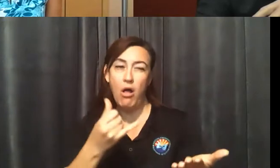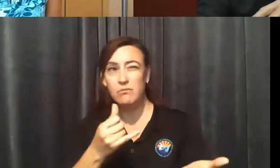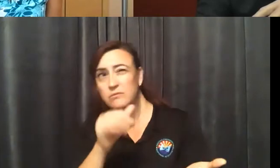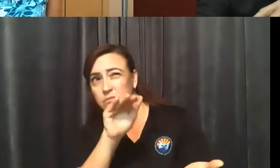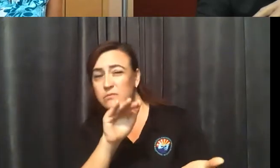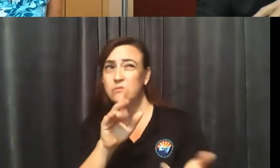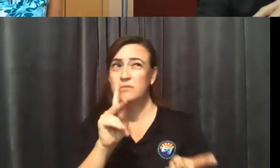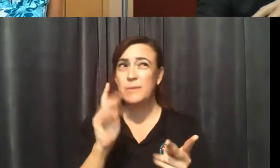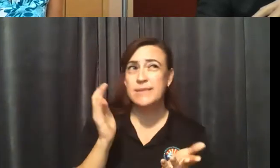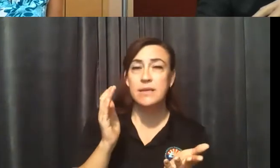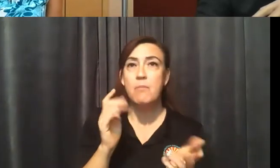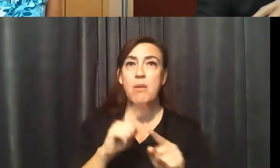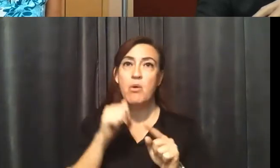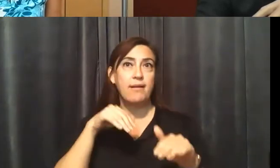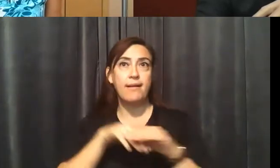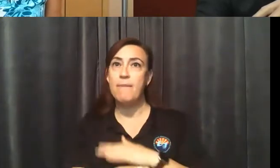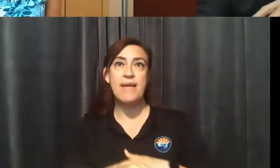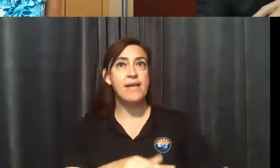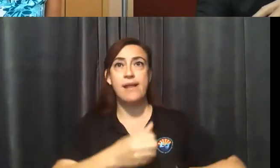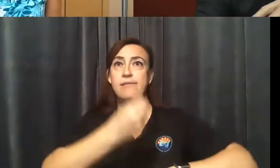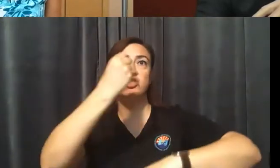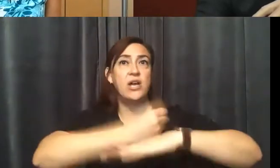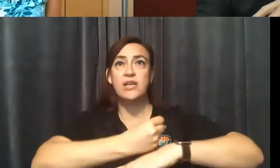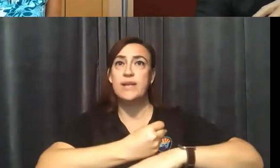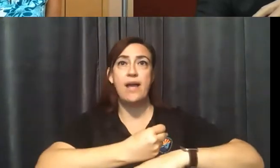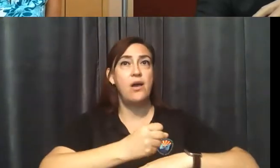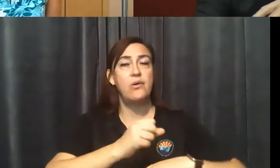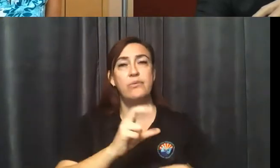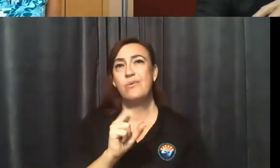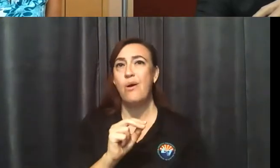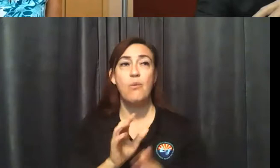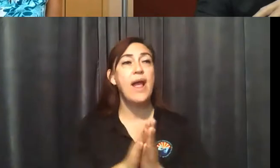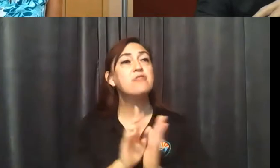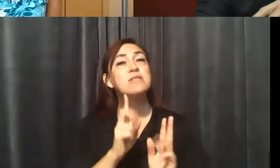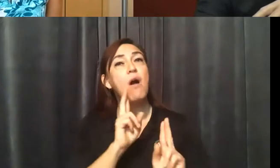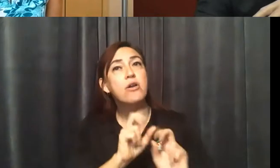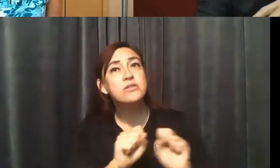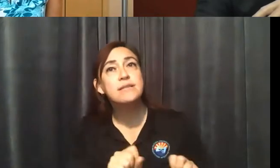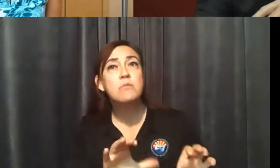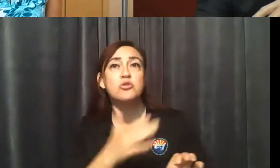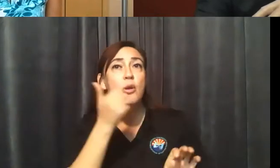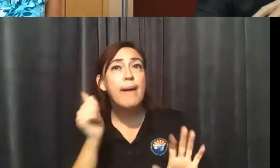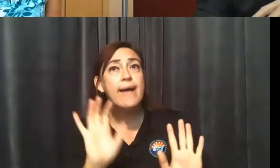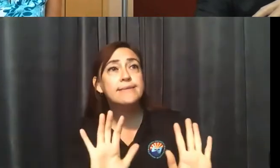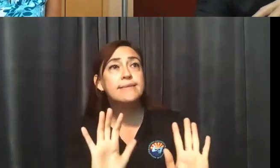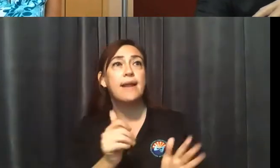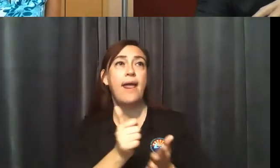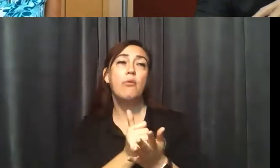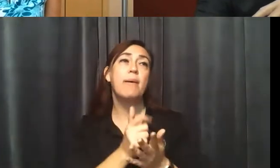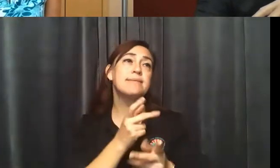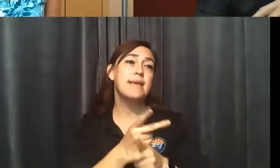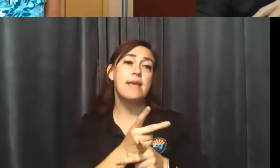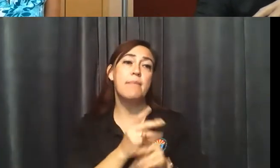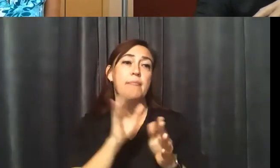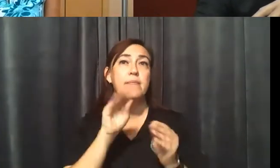to come in and shut you down. We just ask that you go by the honor system, do your best, and help us keep this spread